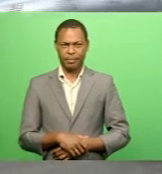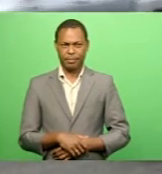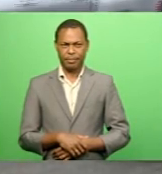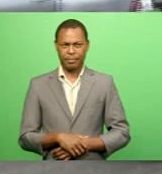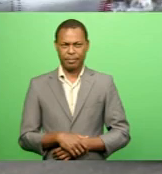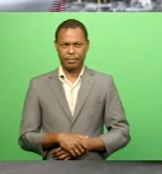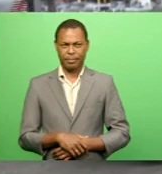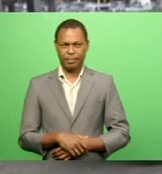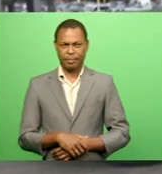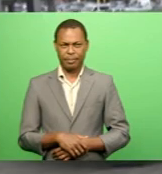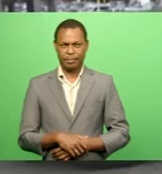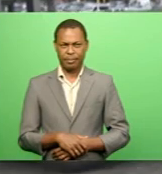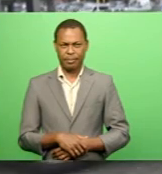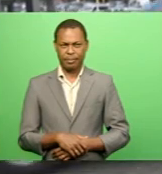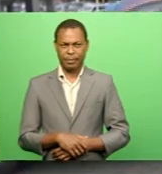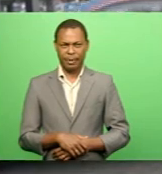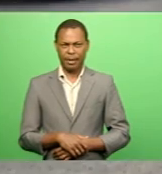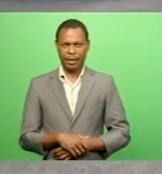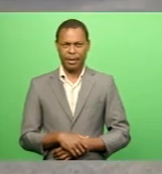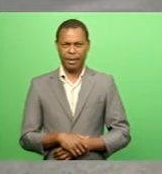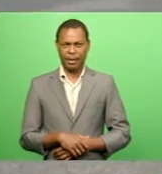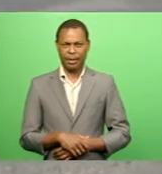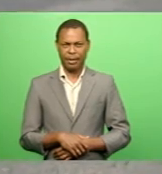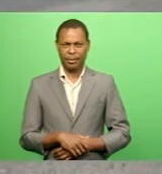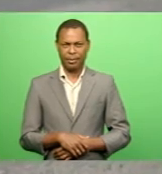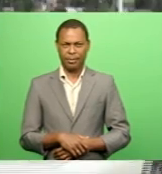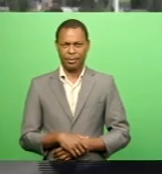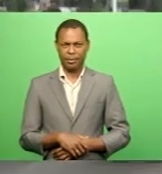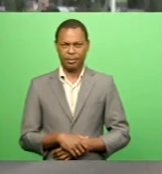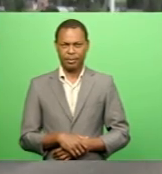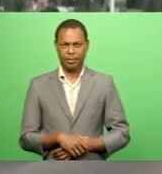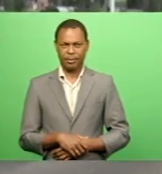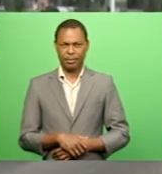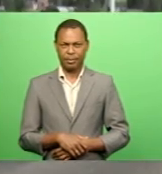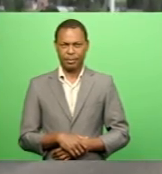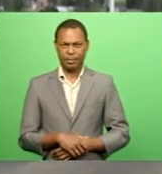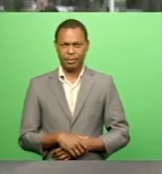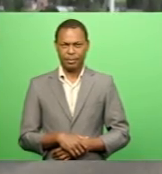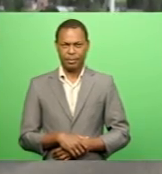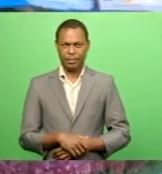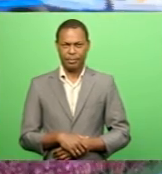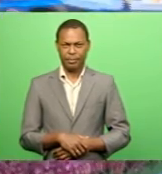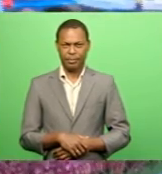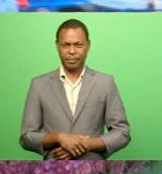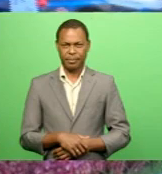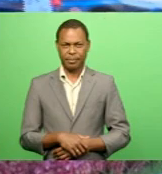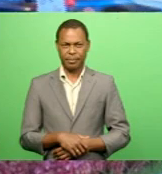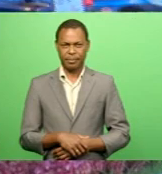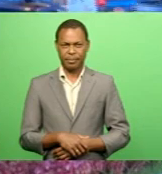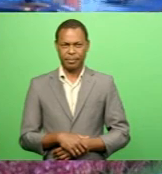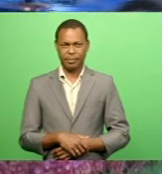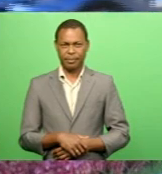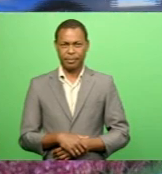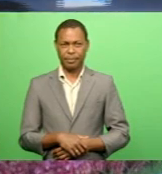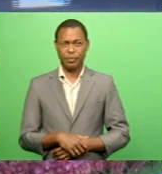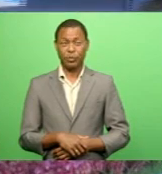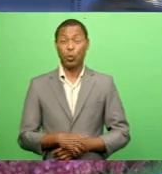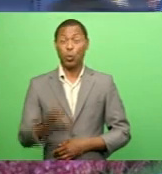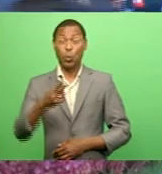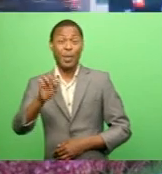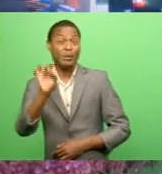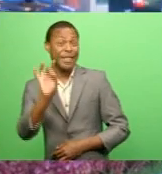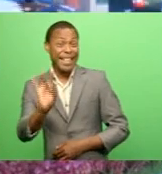may not be able the safety rules Who's supposed to be affected Between 2010 and